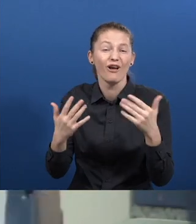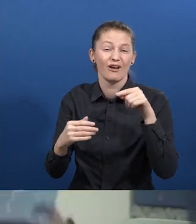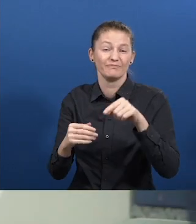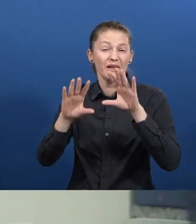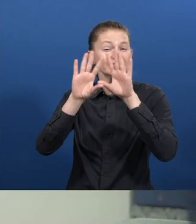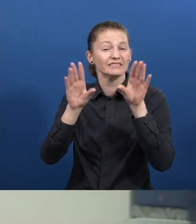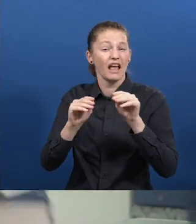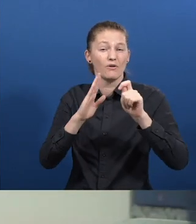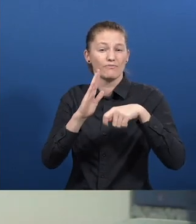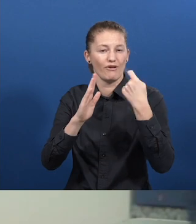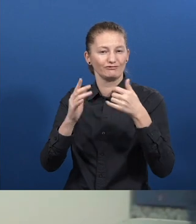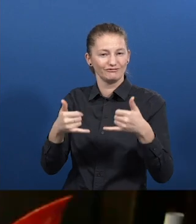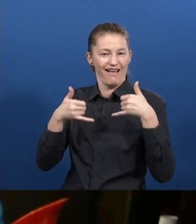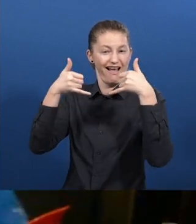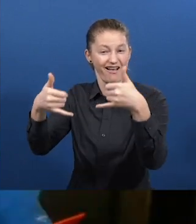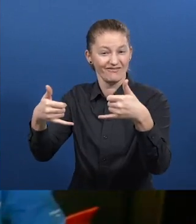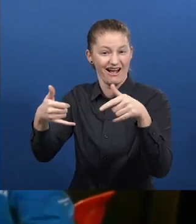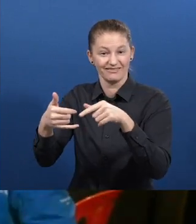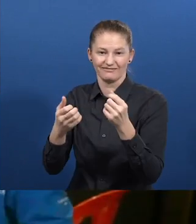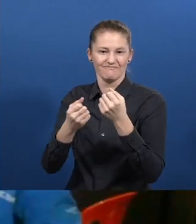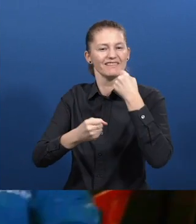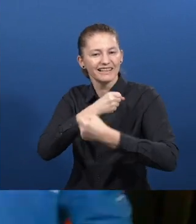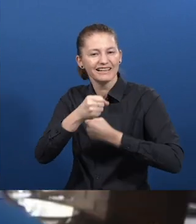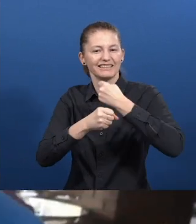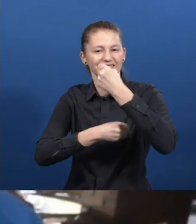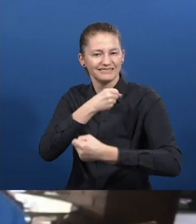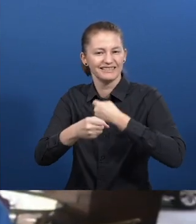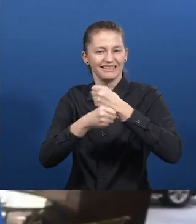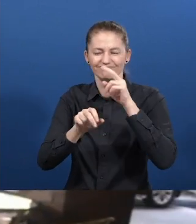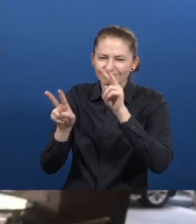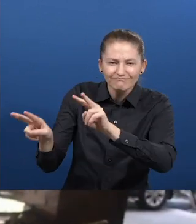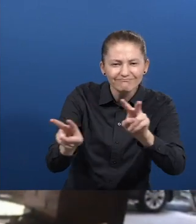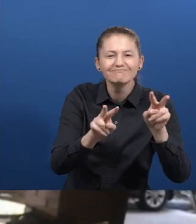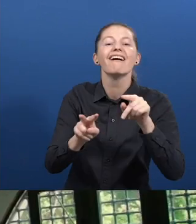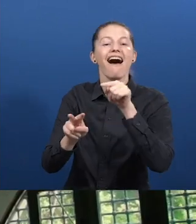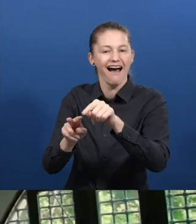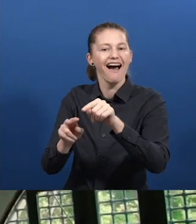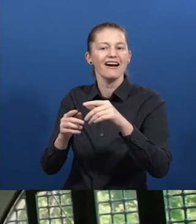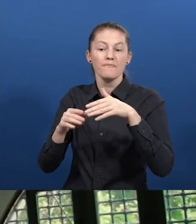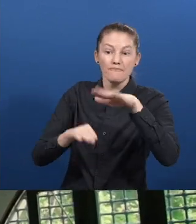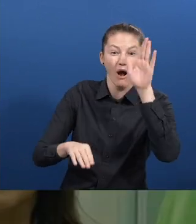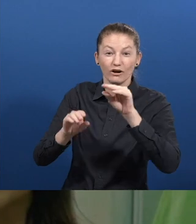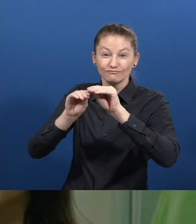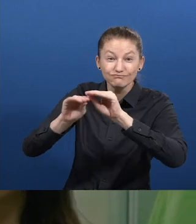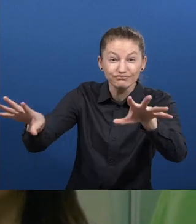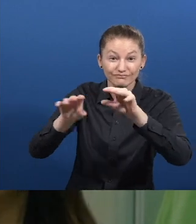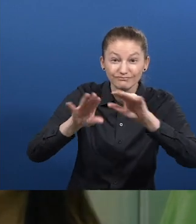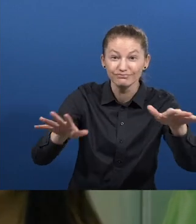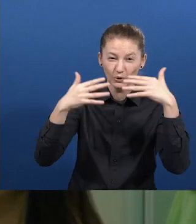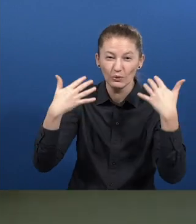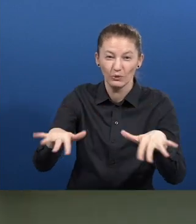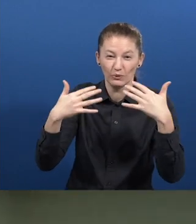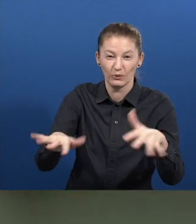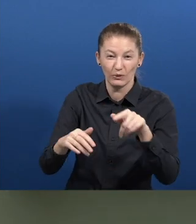the most replicable initiatives are selected to participate in this high potential program. A man in a wheelchair talks in a conference room,